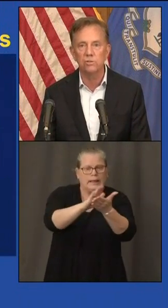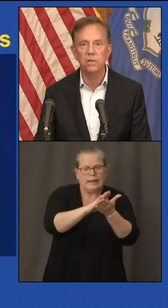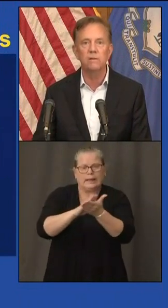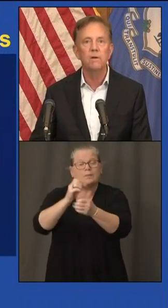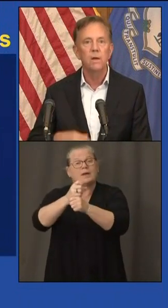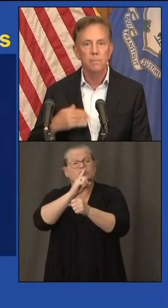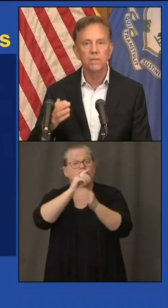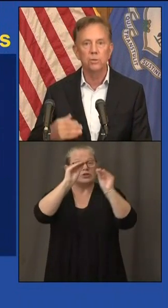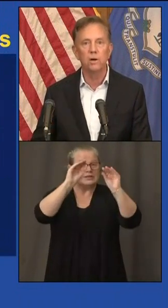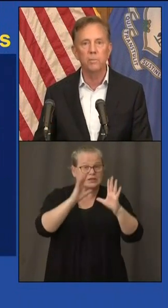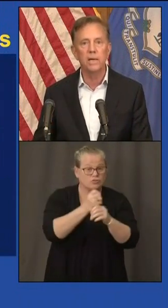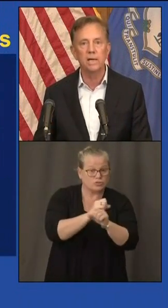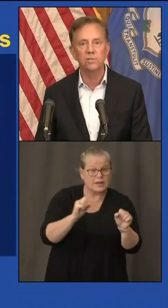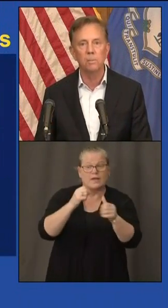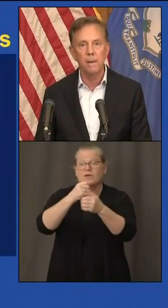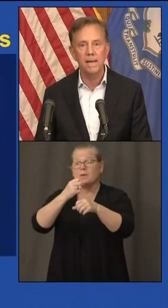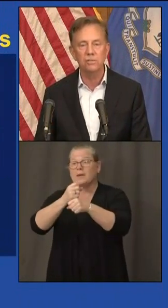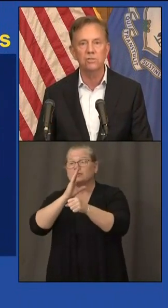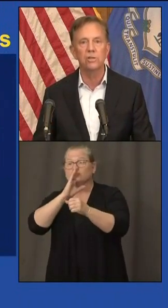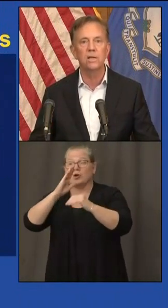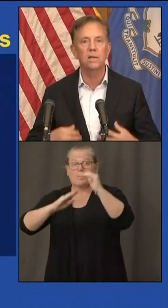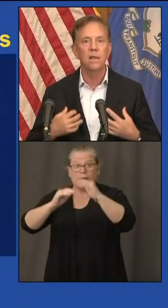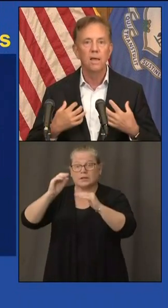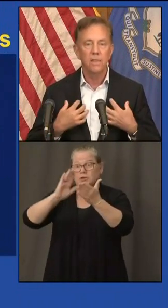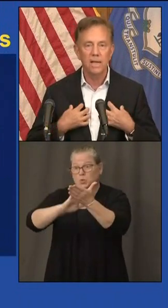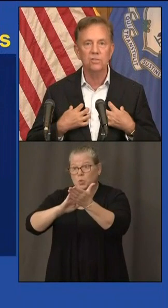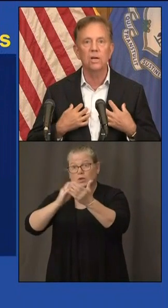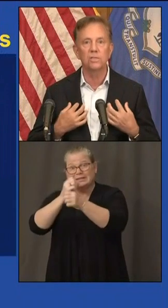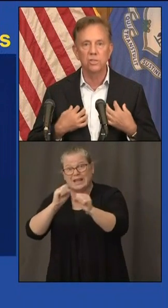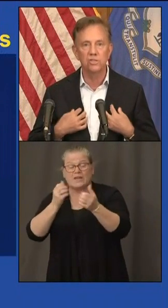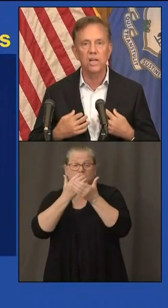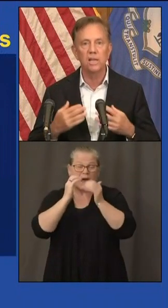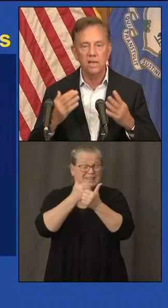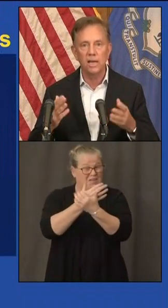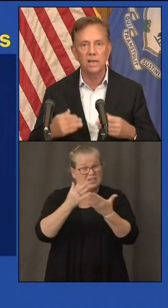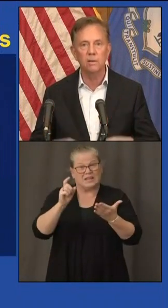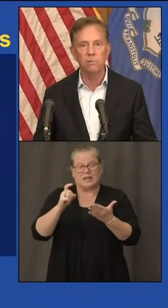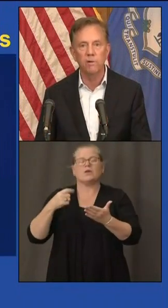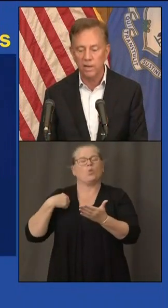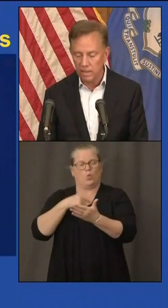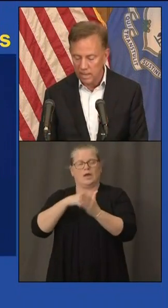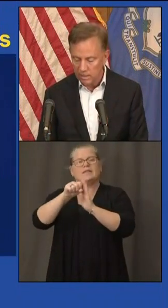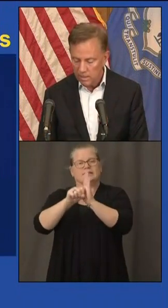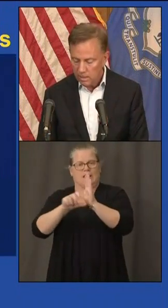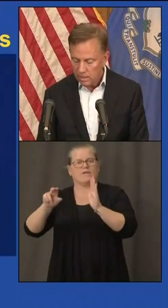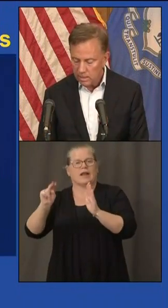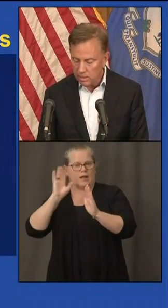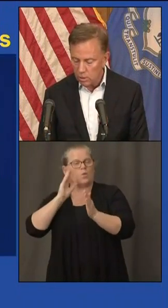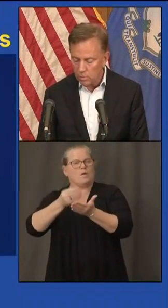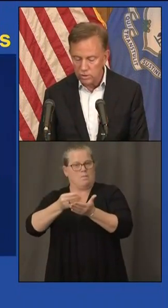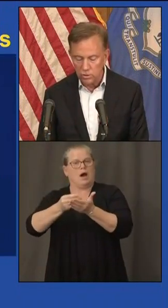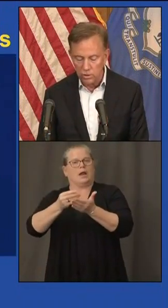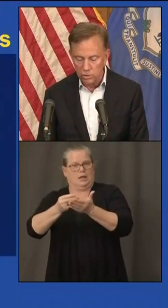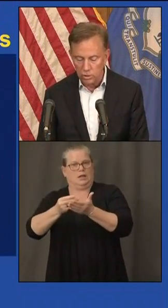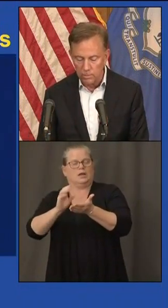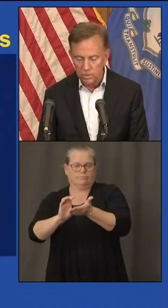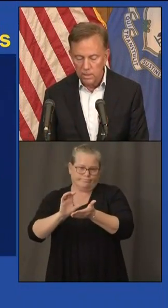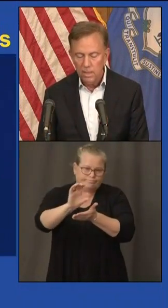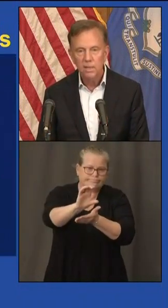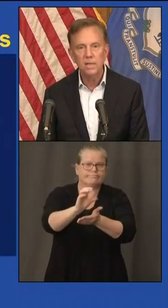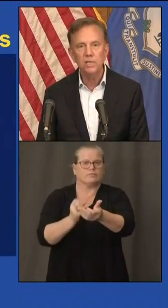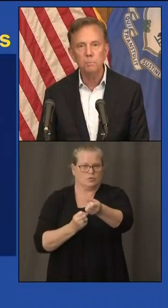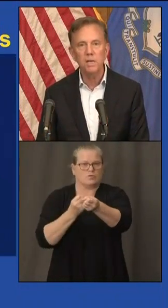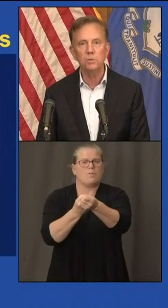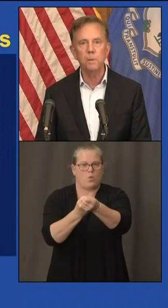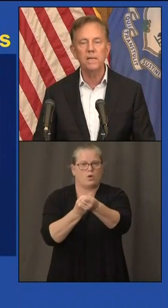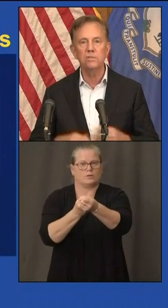teachers are safe make sure everybody has the mask as needed that's us the state of connecticut providing that in no uncertain terms